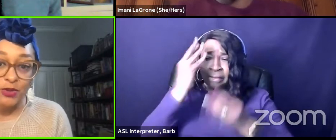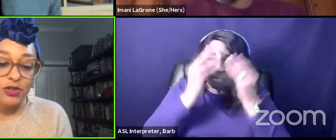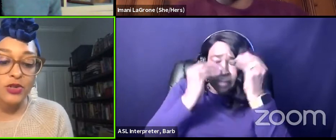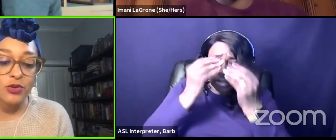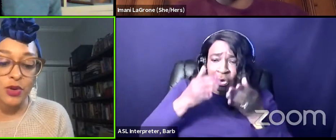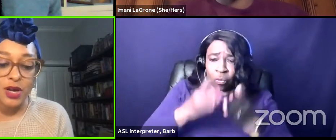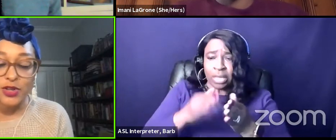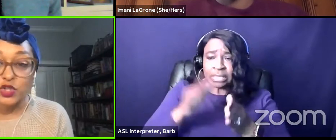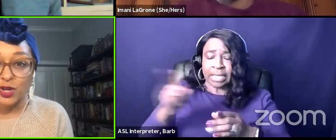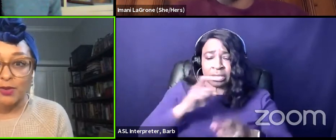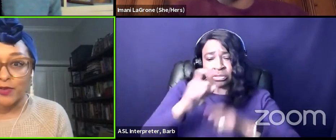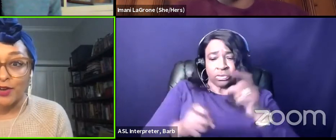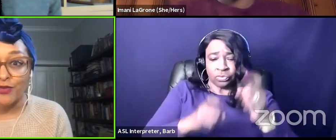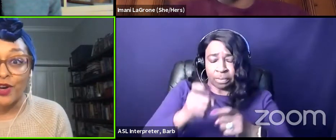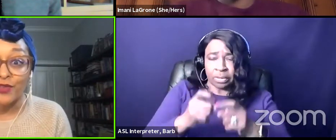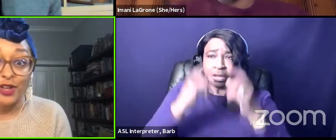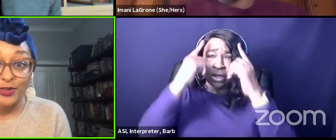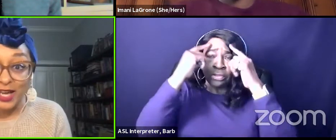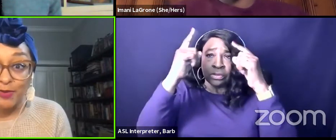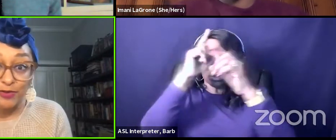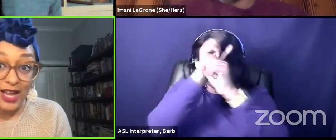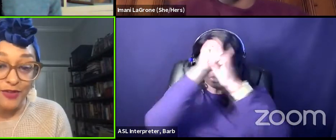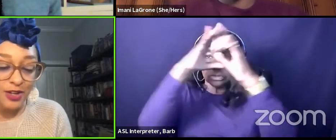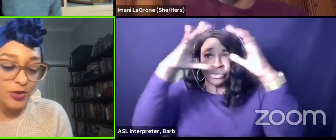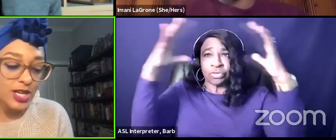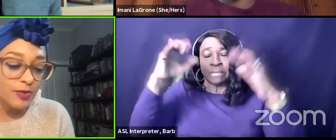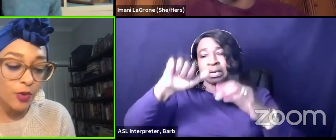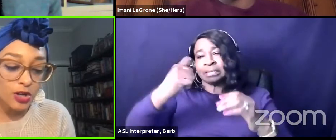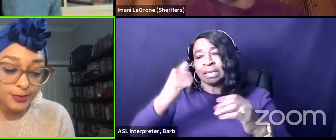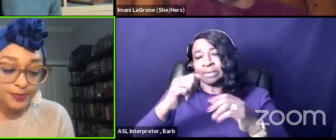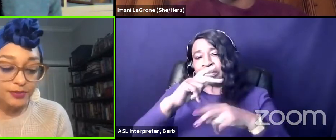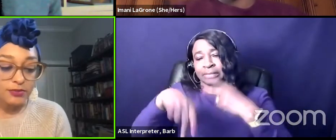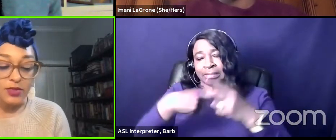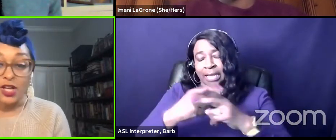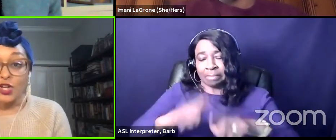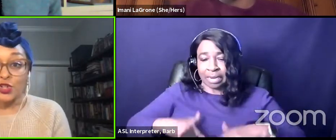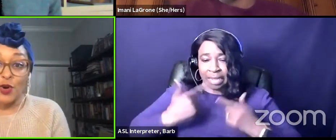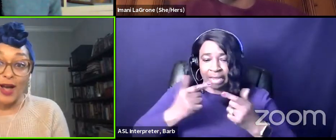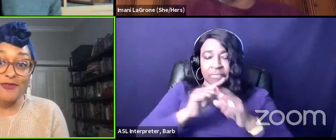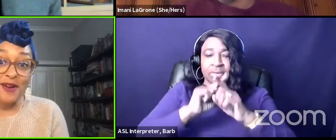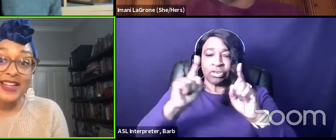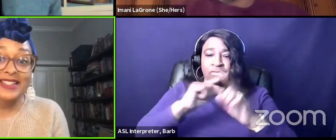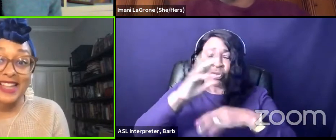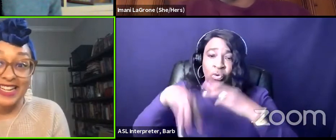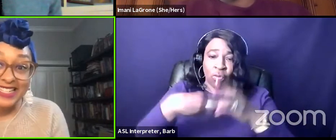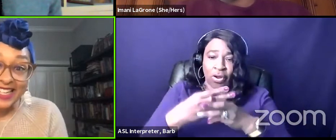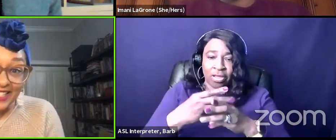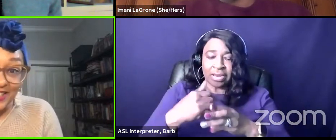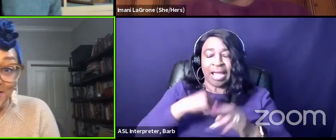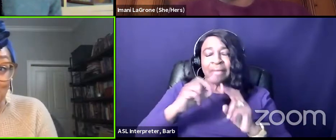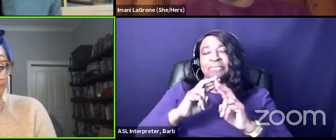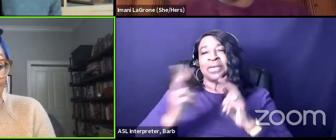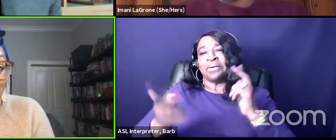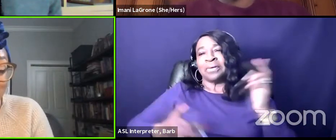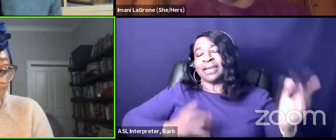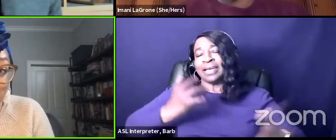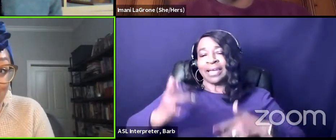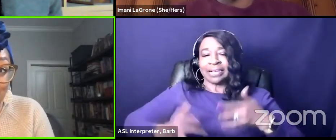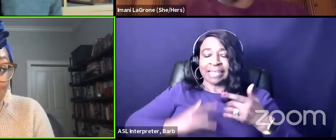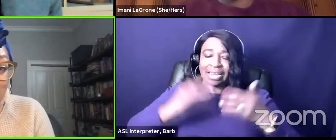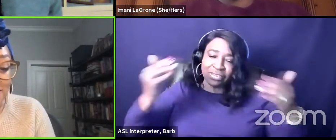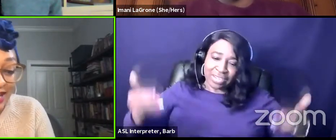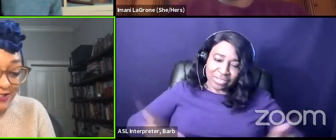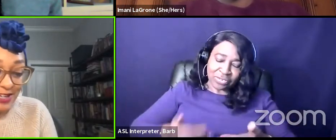they contribute to uh the dream of of another type of life another type of world so i'm very excited to introduce our